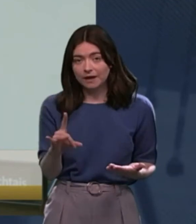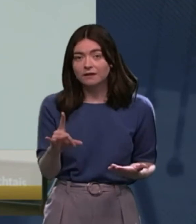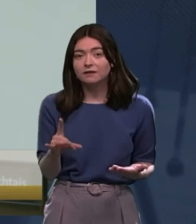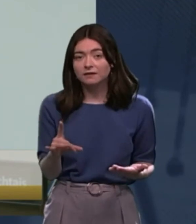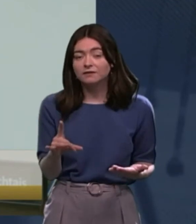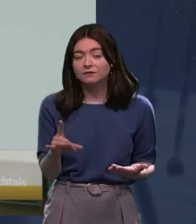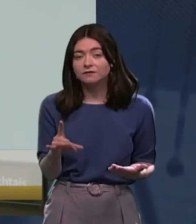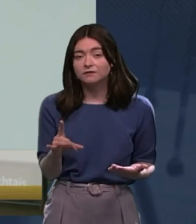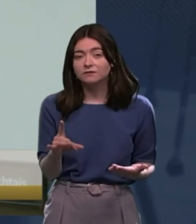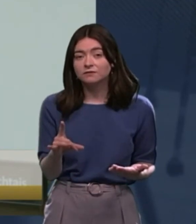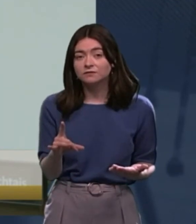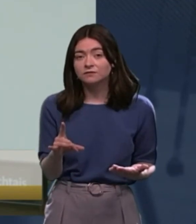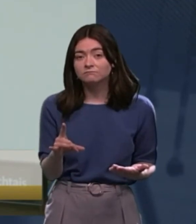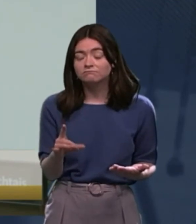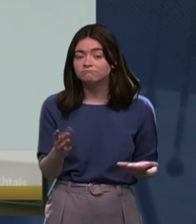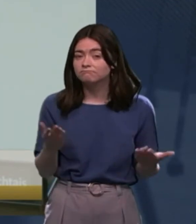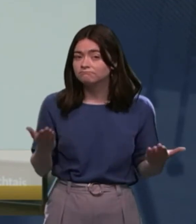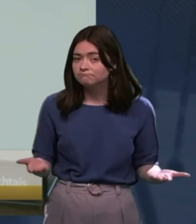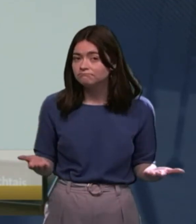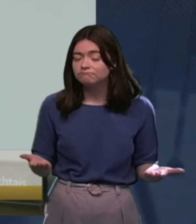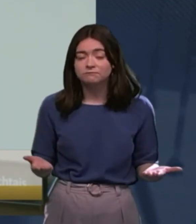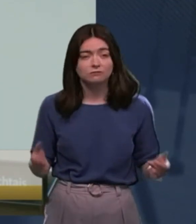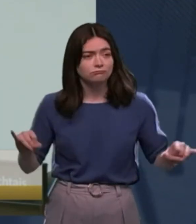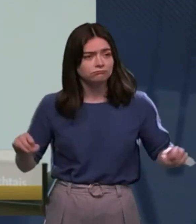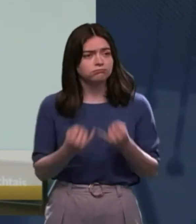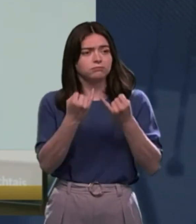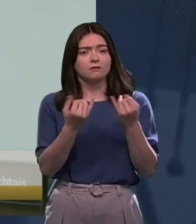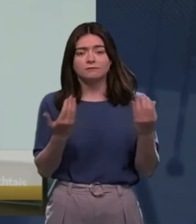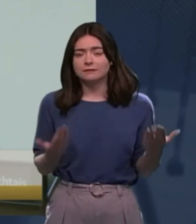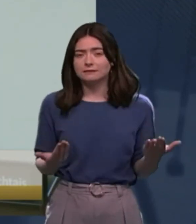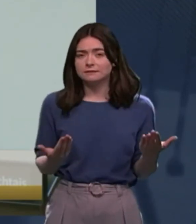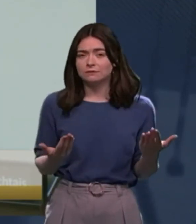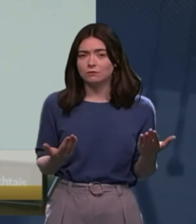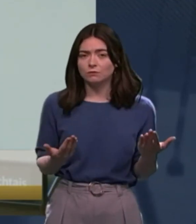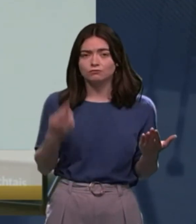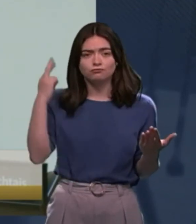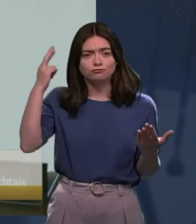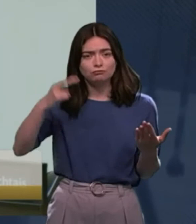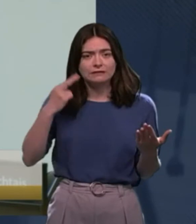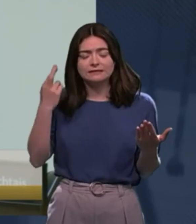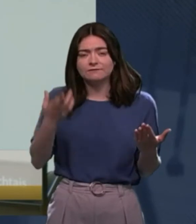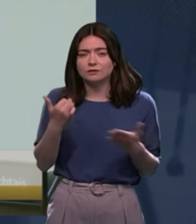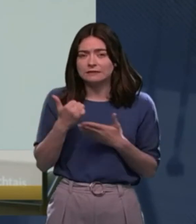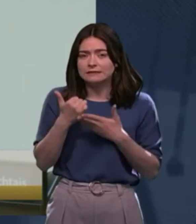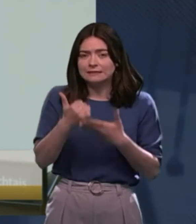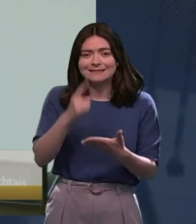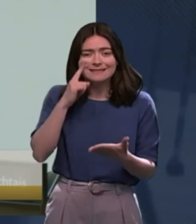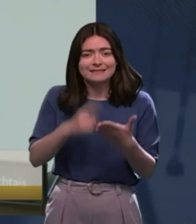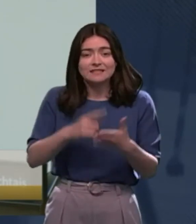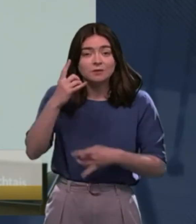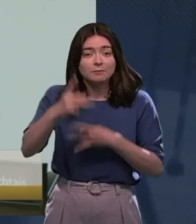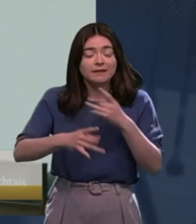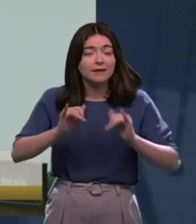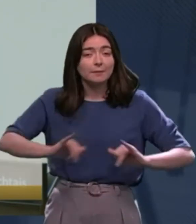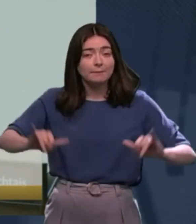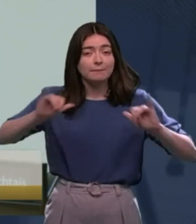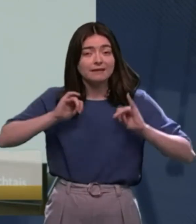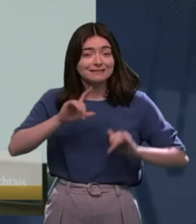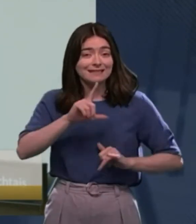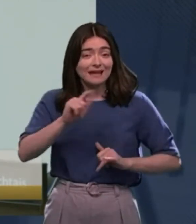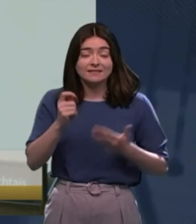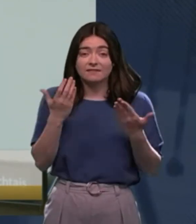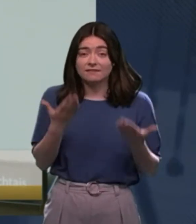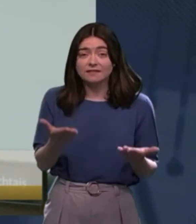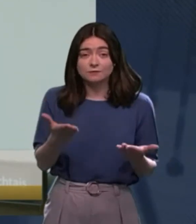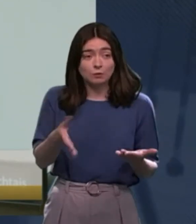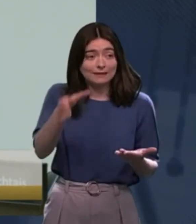so, that goes, just, it flies in the face of the whole purpose of the Assistants to Make a Capacity Act, and they were the concerns that we heard at the committee